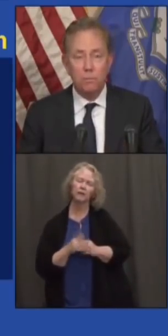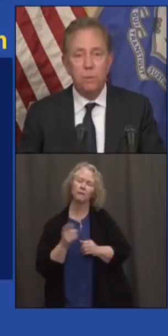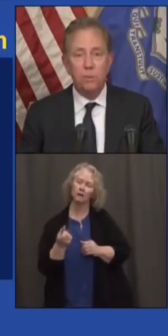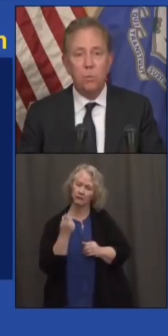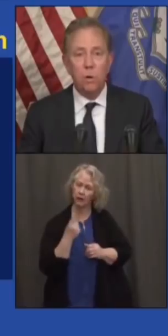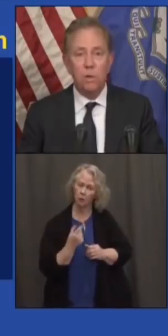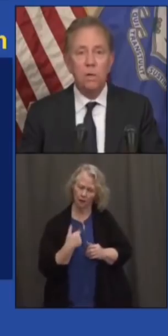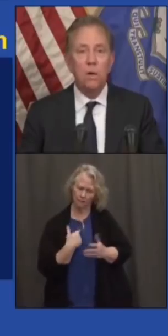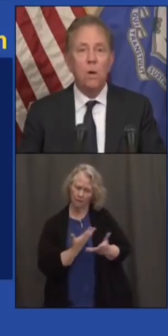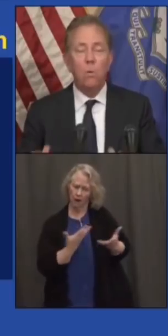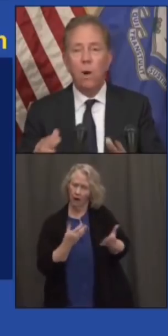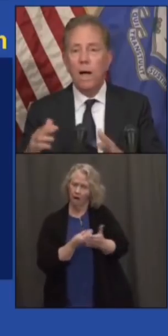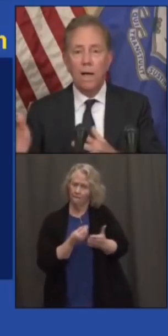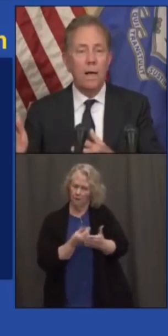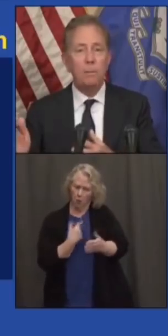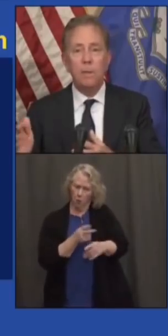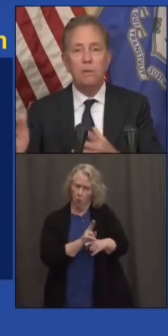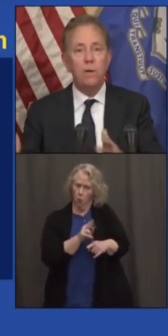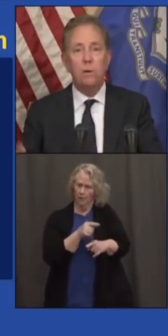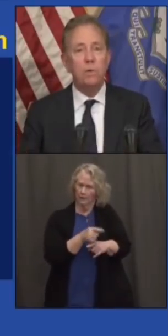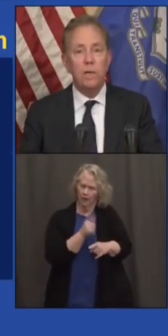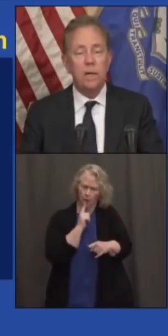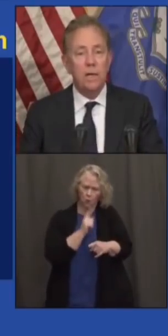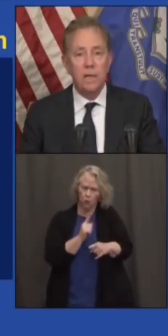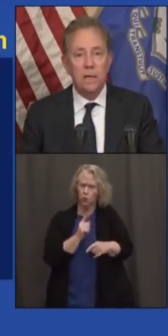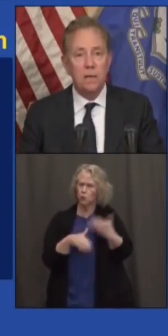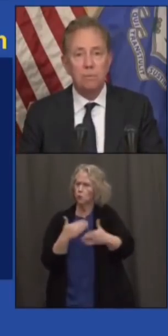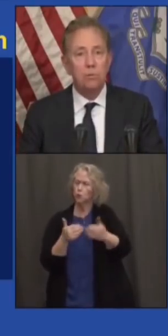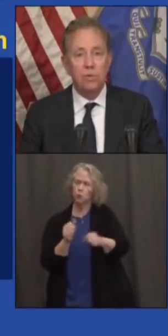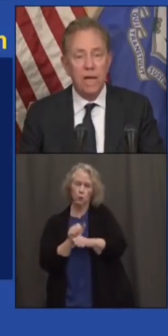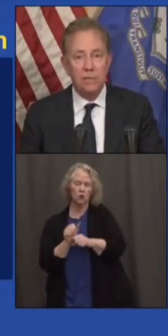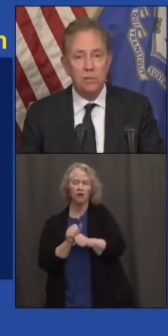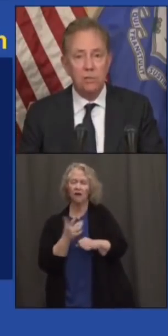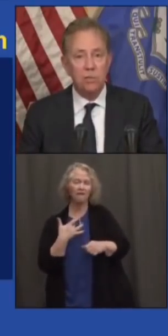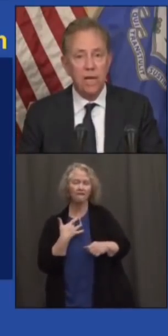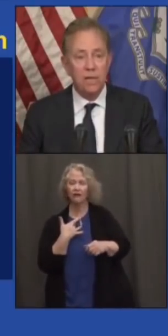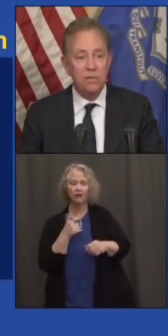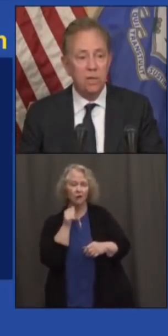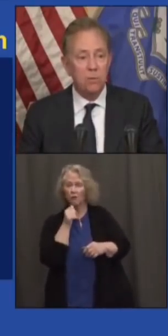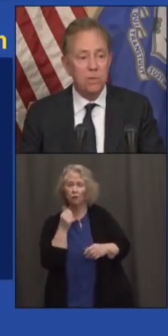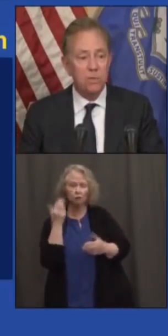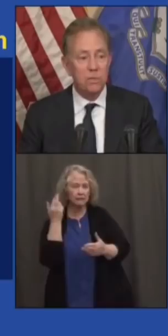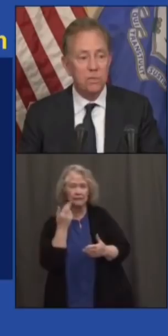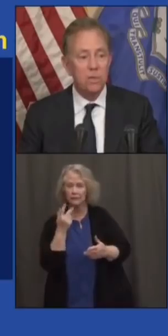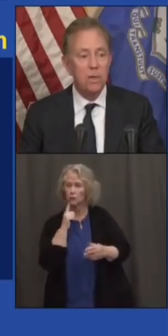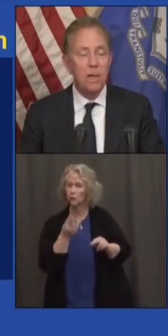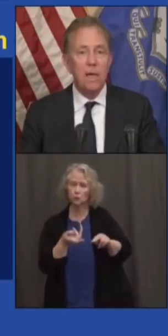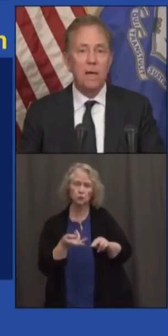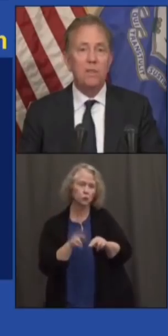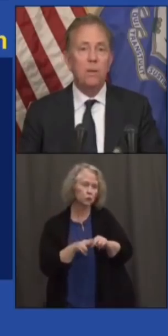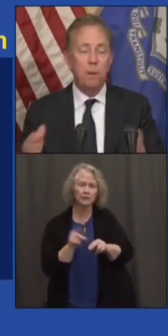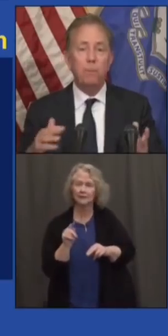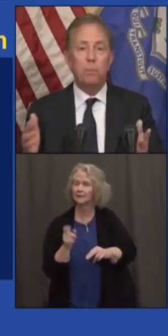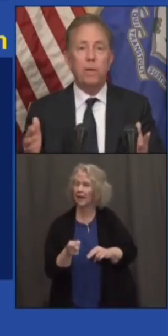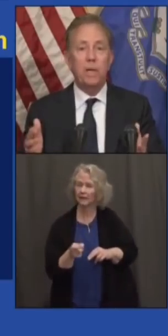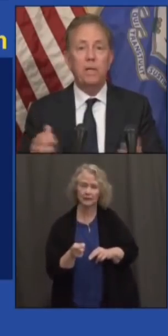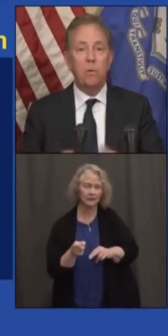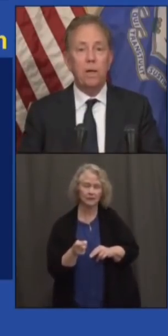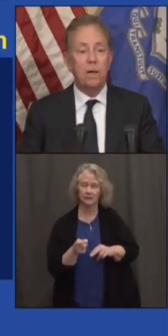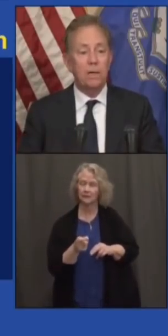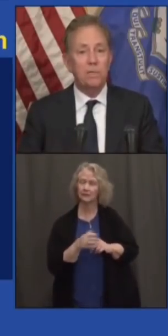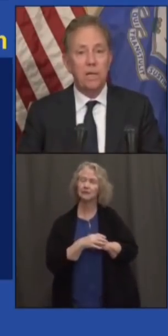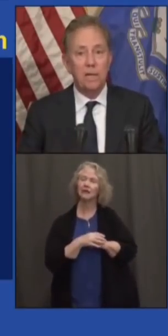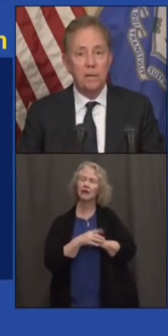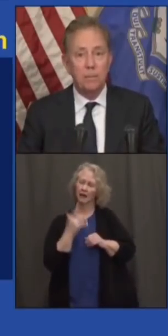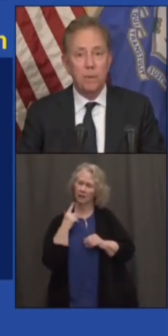have to put to work, why I believe we don't need any new taxes or tax increases. And I think people are beginning